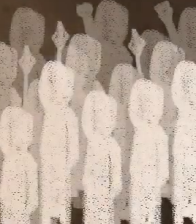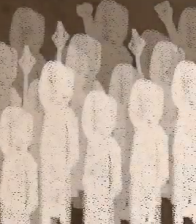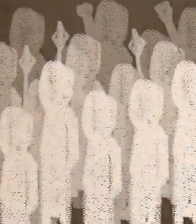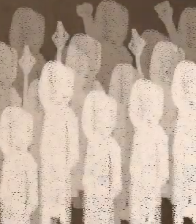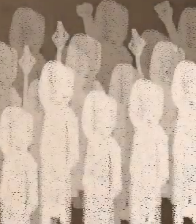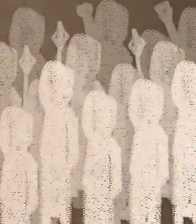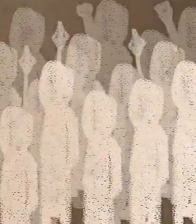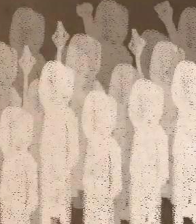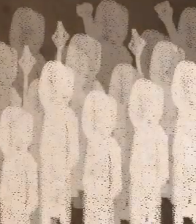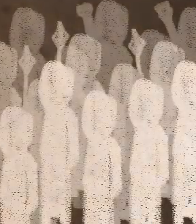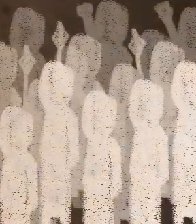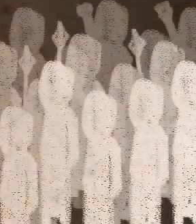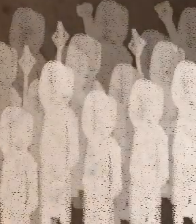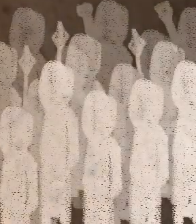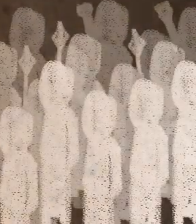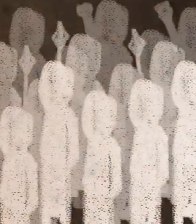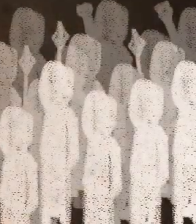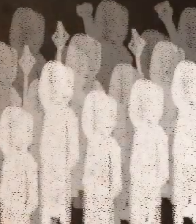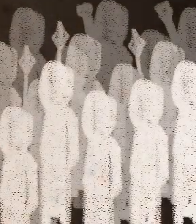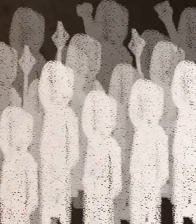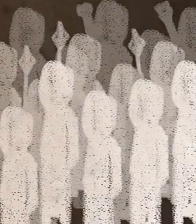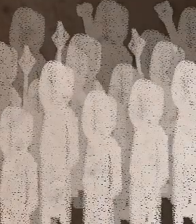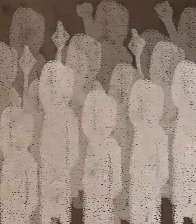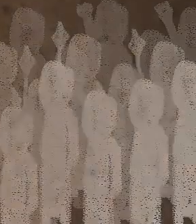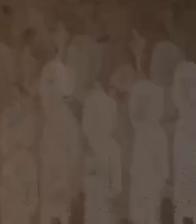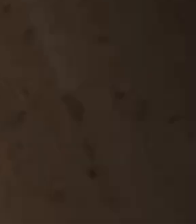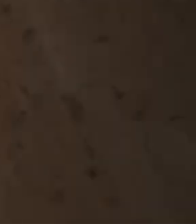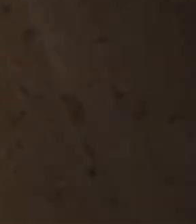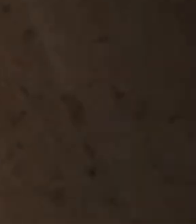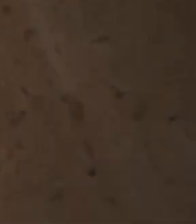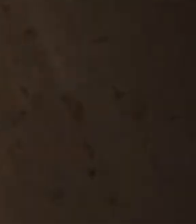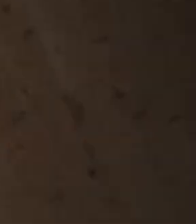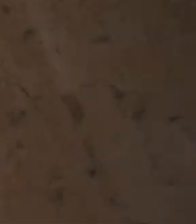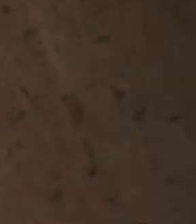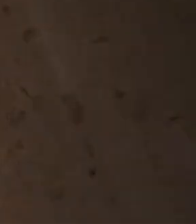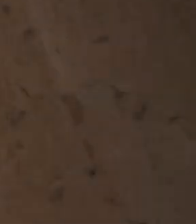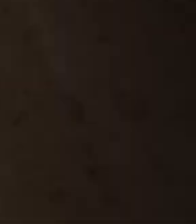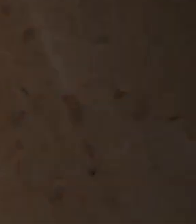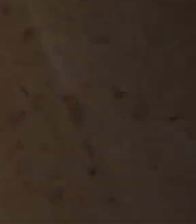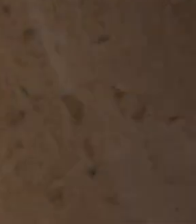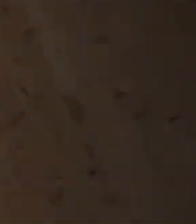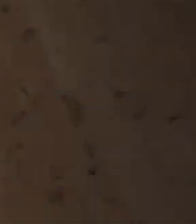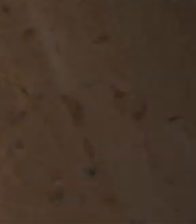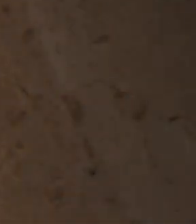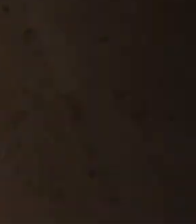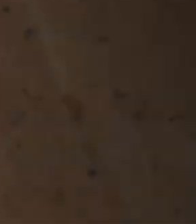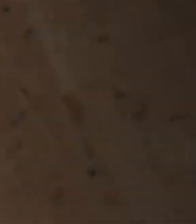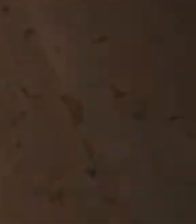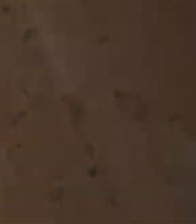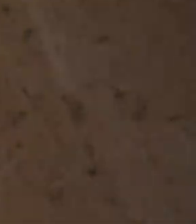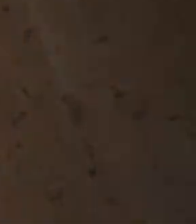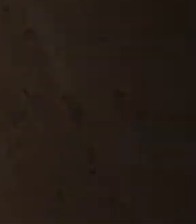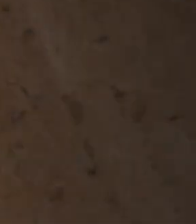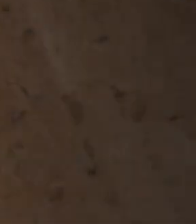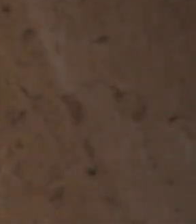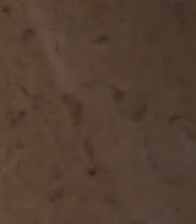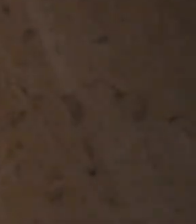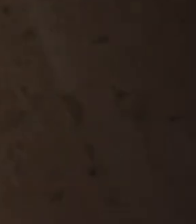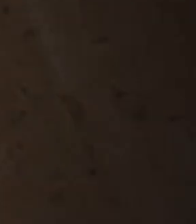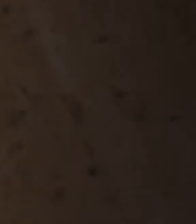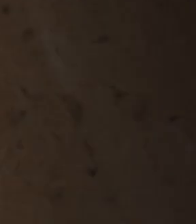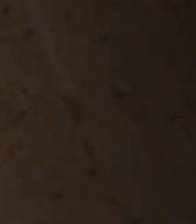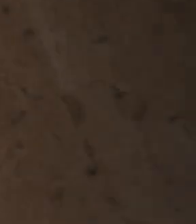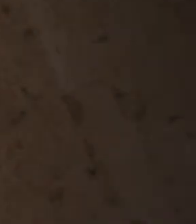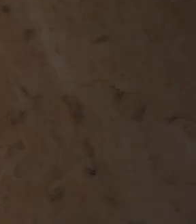He brings down walls, delivers victories, and fulfills His promises. As faithful and present